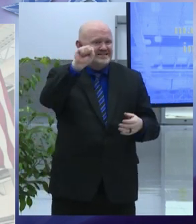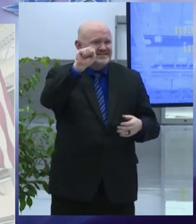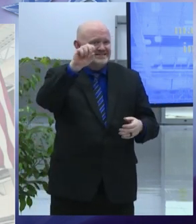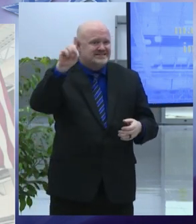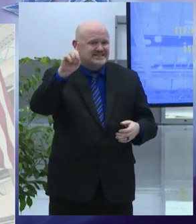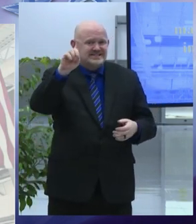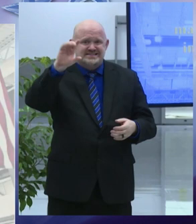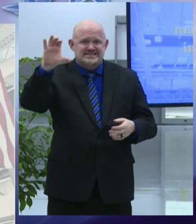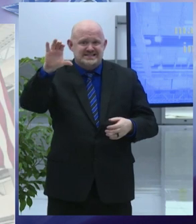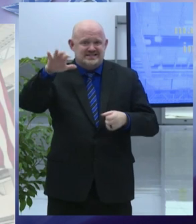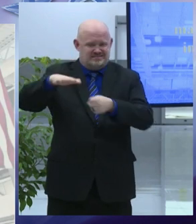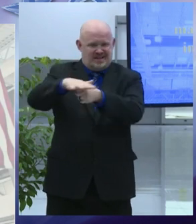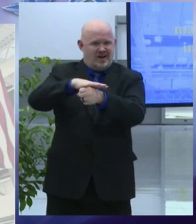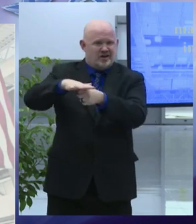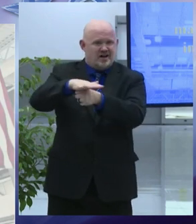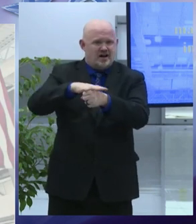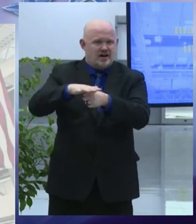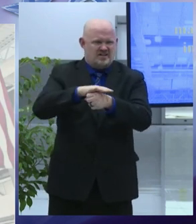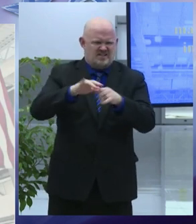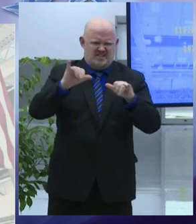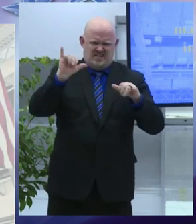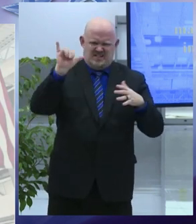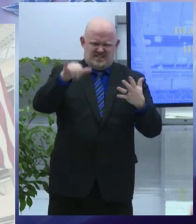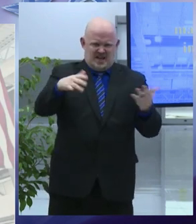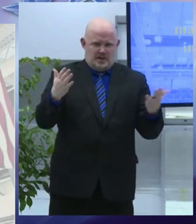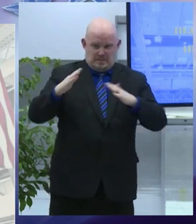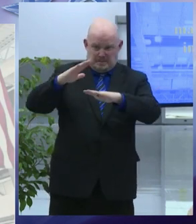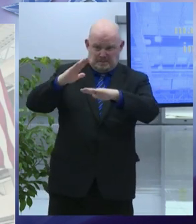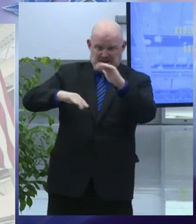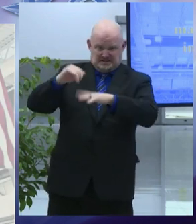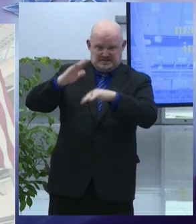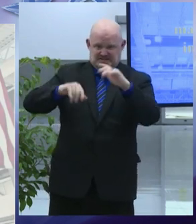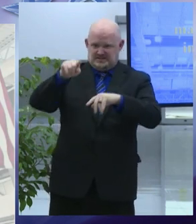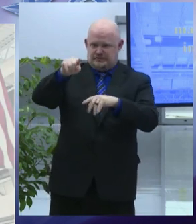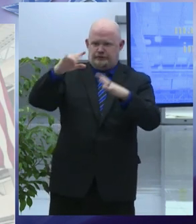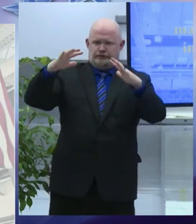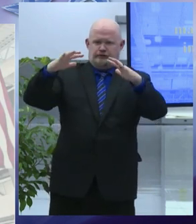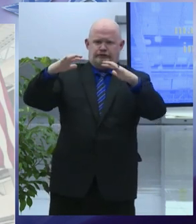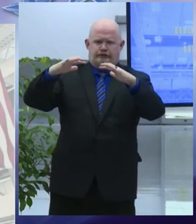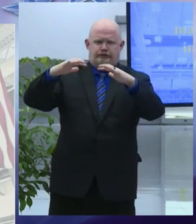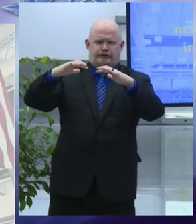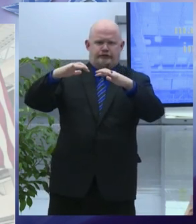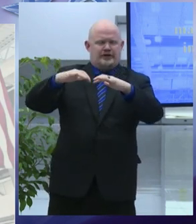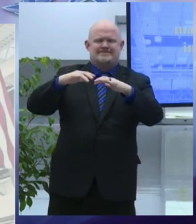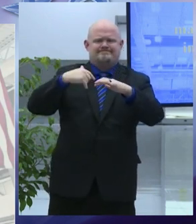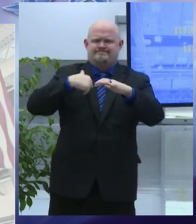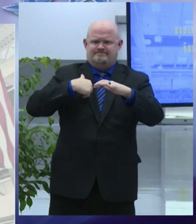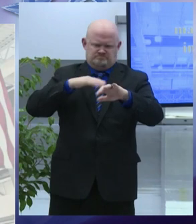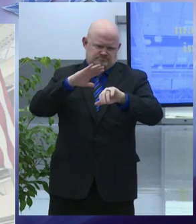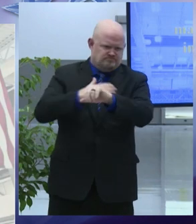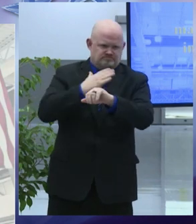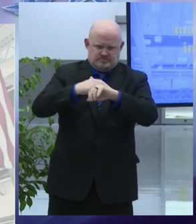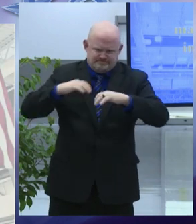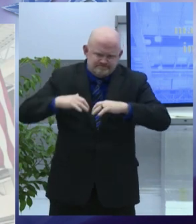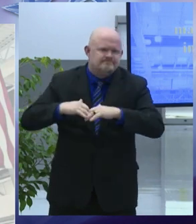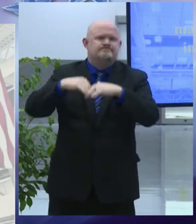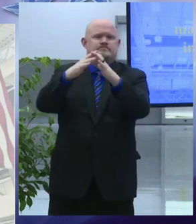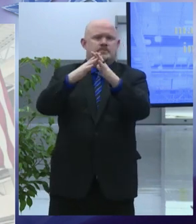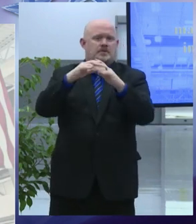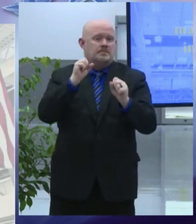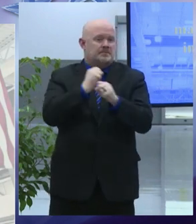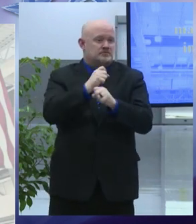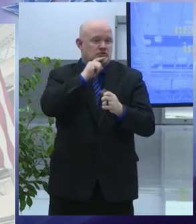demolish the abandoned and vandalized structure and replace it with a modern job creating manufacturing research and technology we